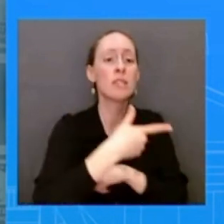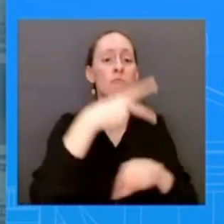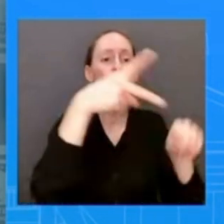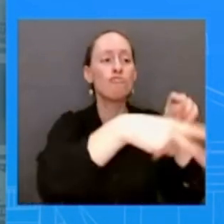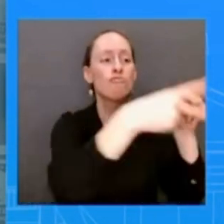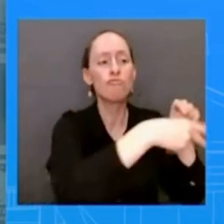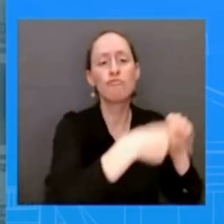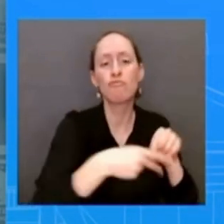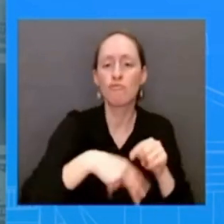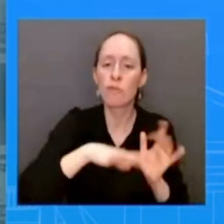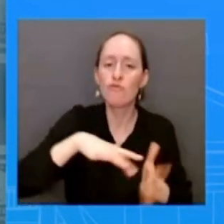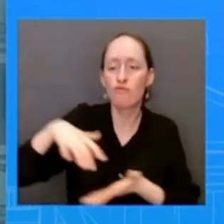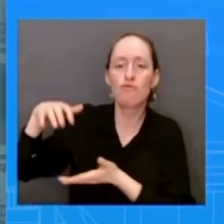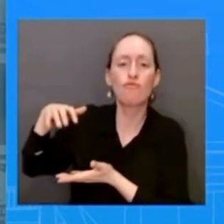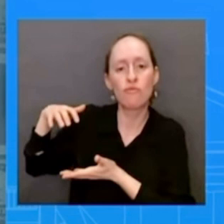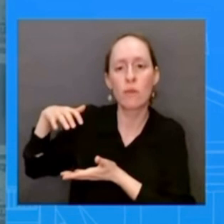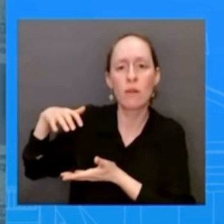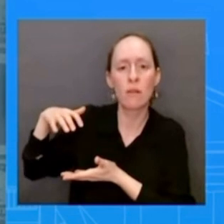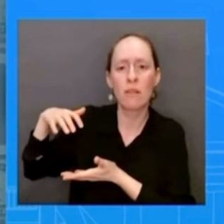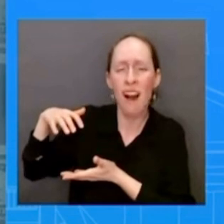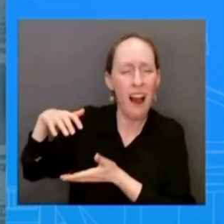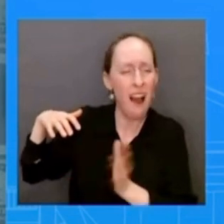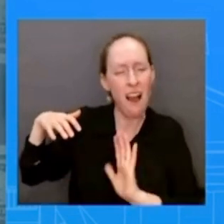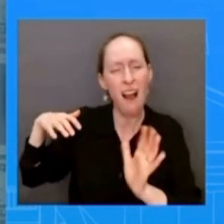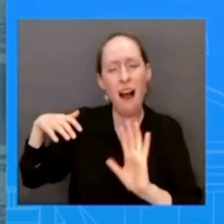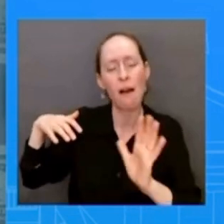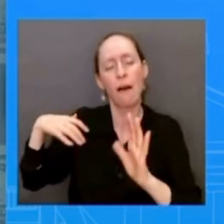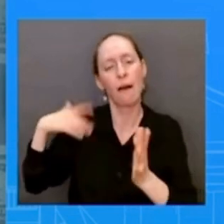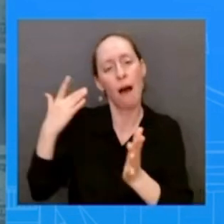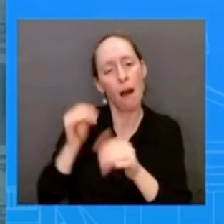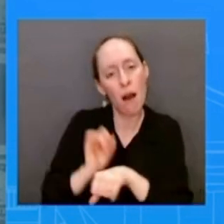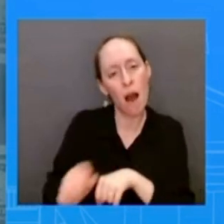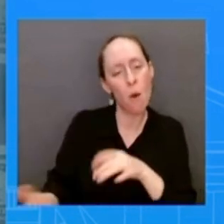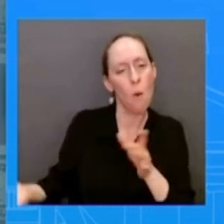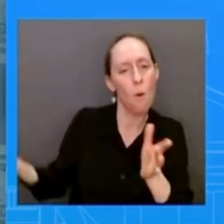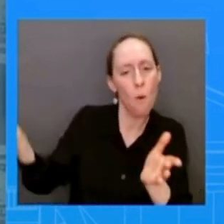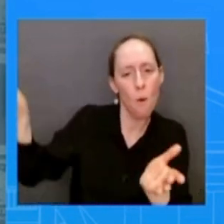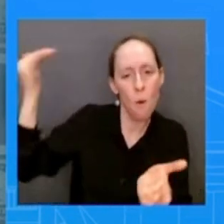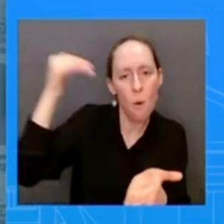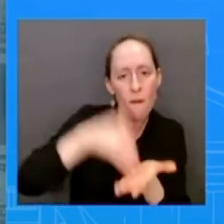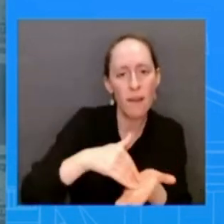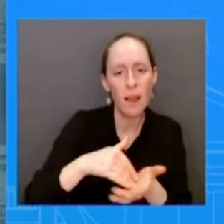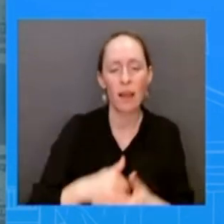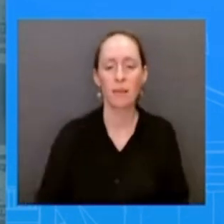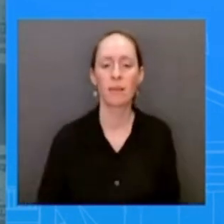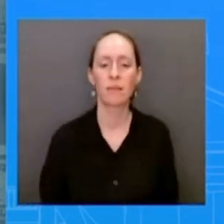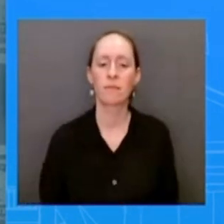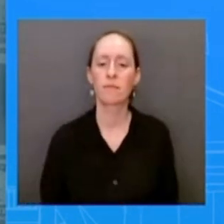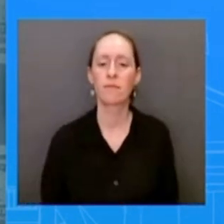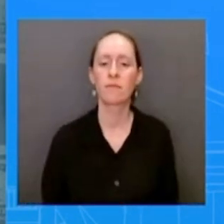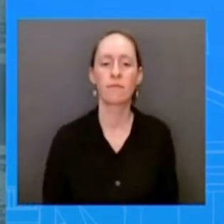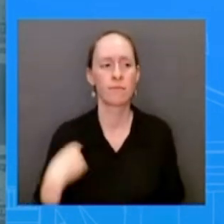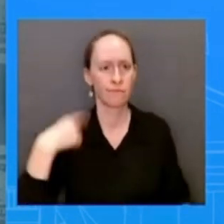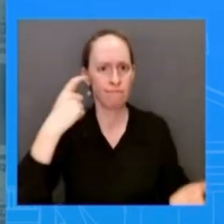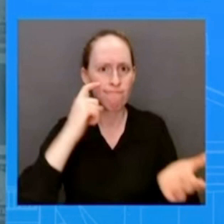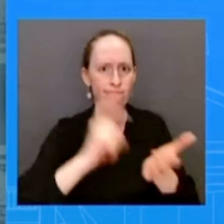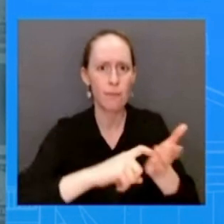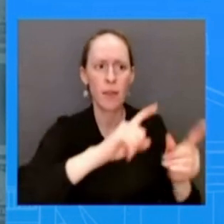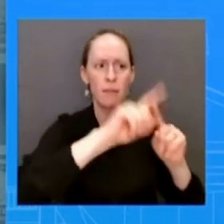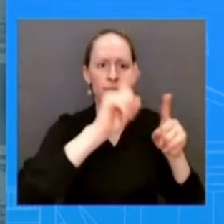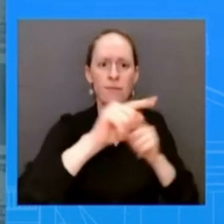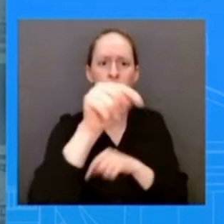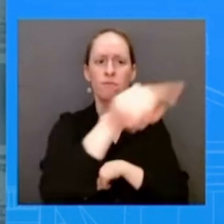migration from countries where where we we're seeing root causes where there are root causes work is focused um is focused down by